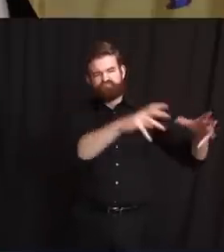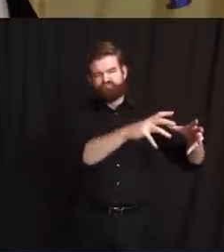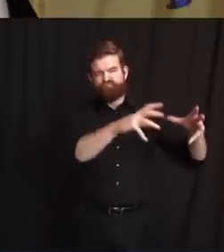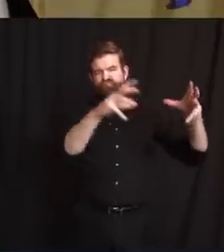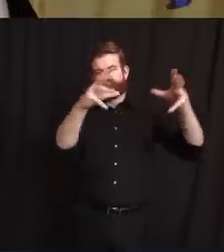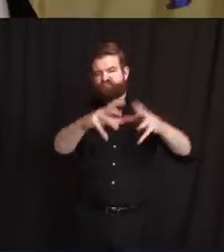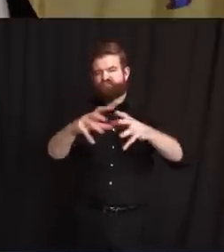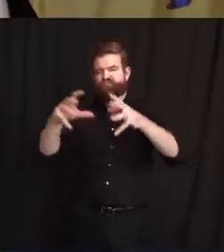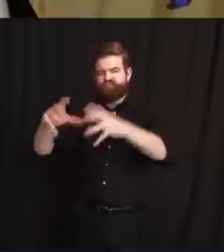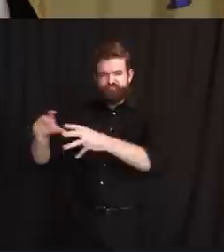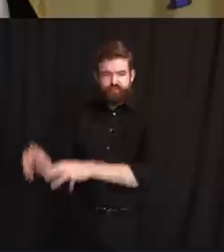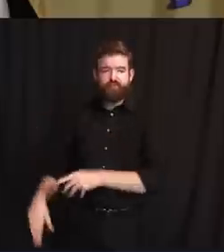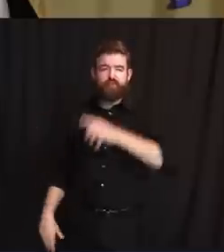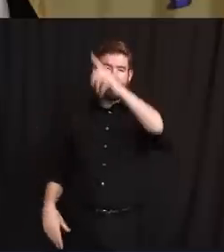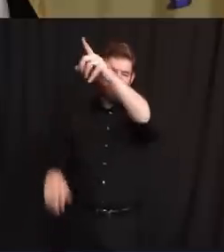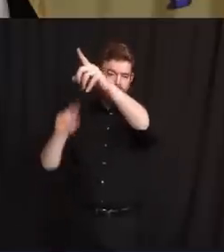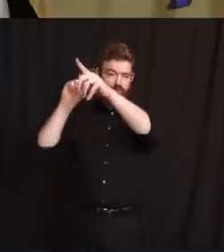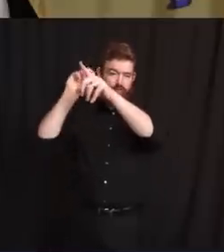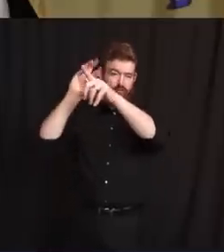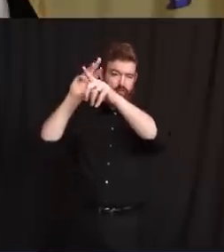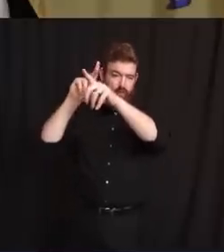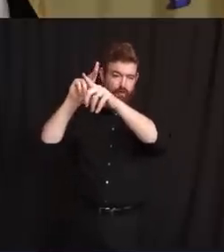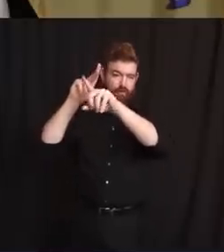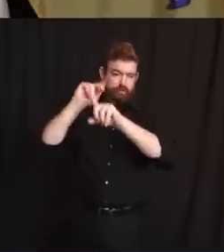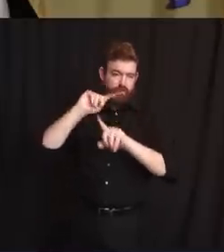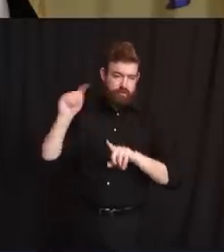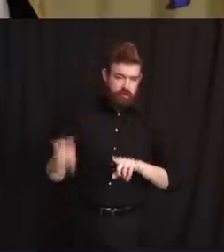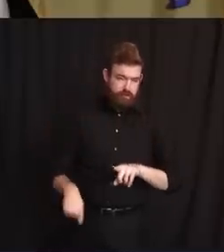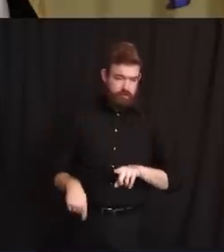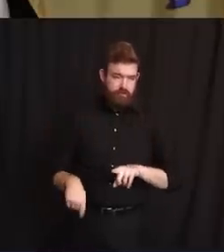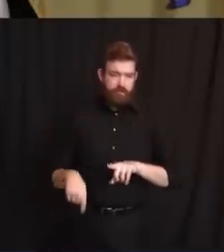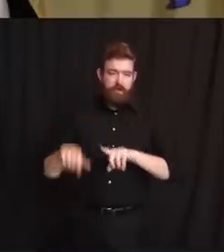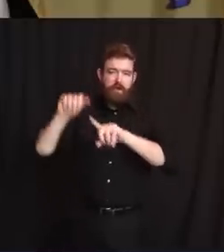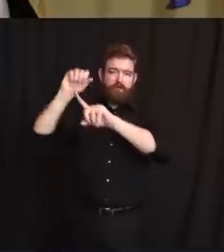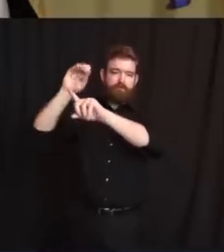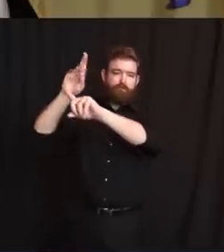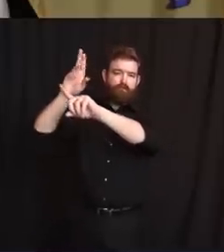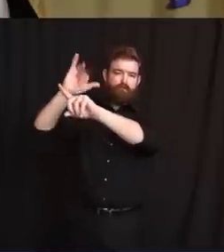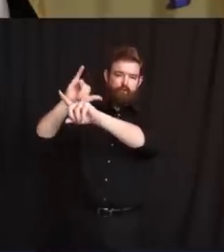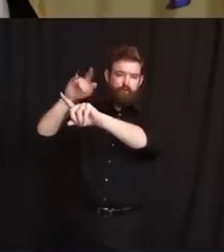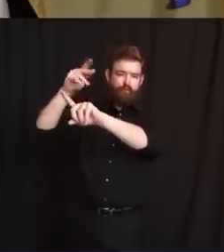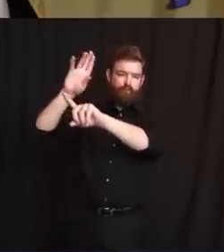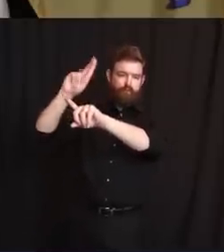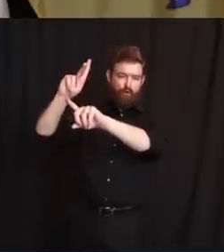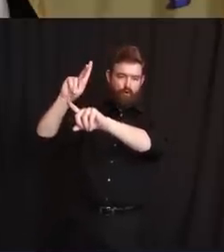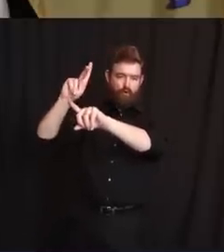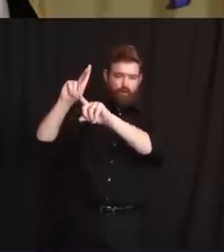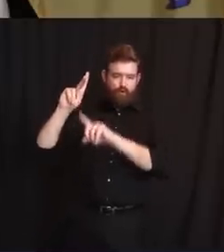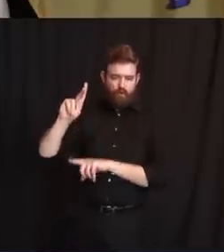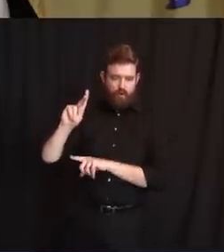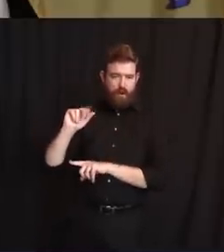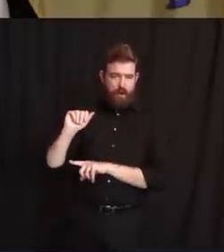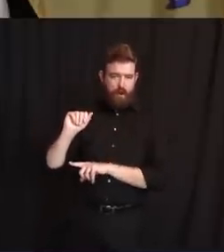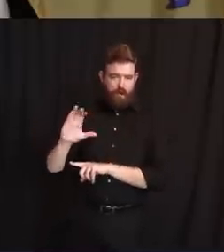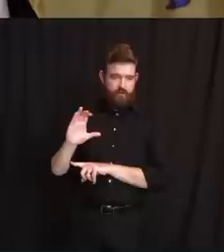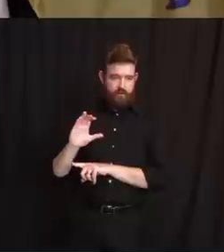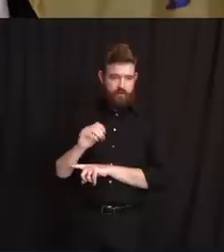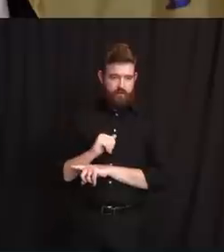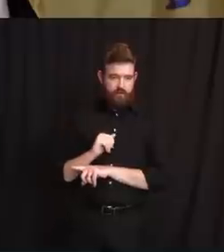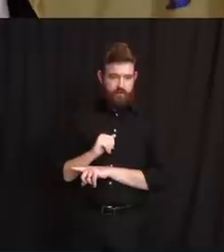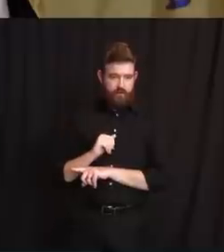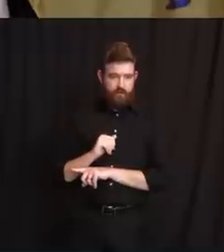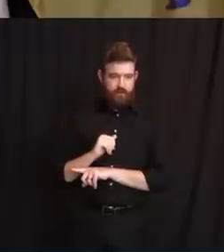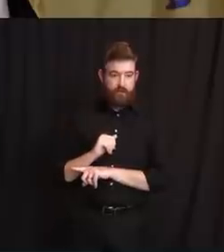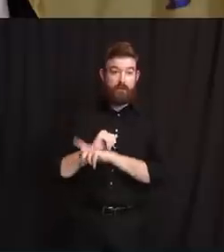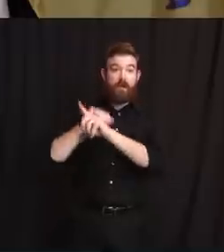Trenton, Asbury Park, and Atlantic City in Asbury Park was the ones where we had